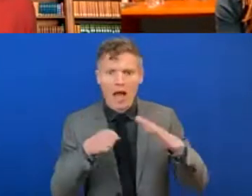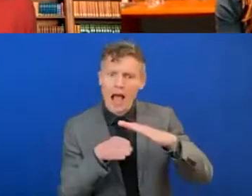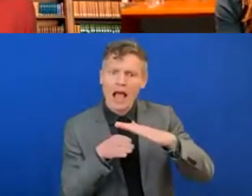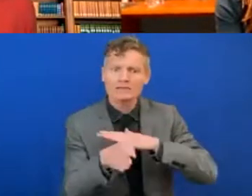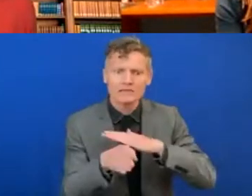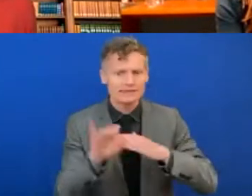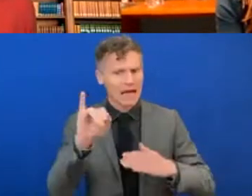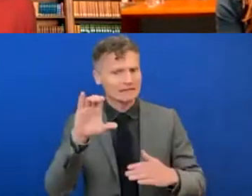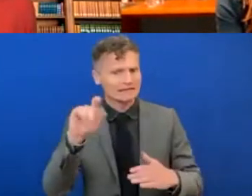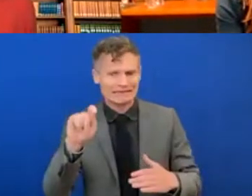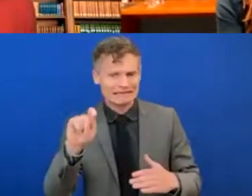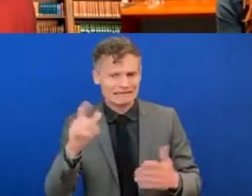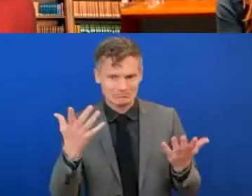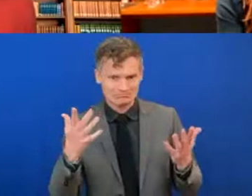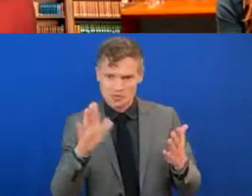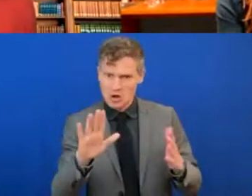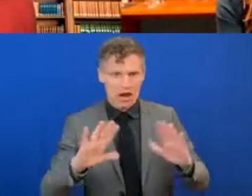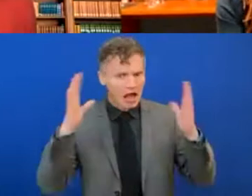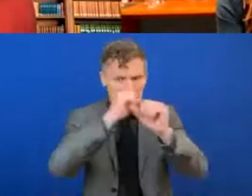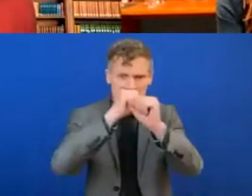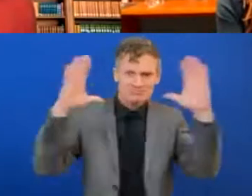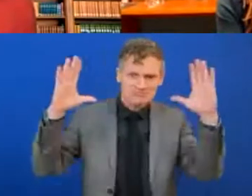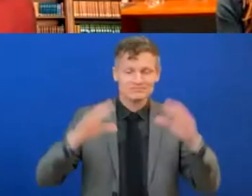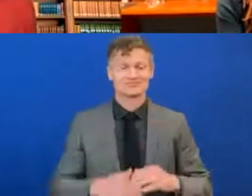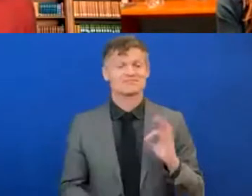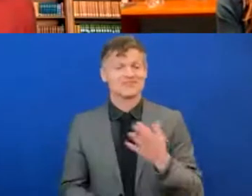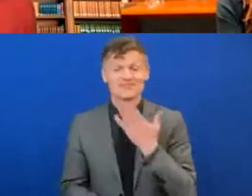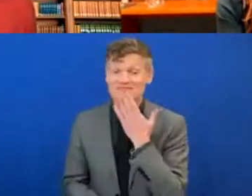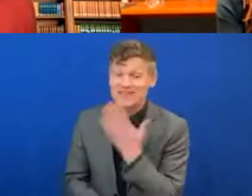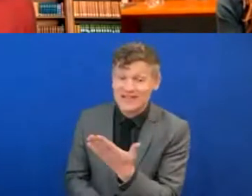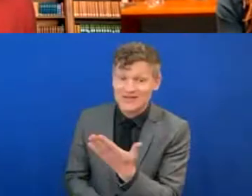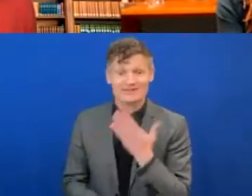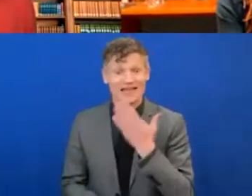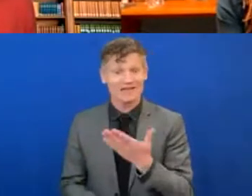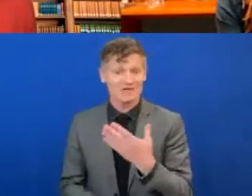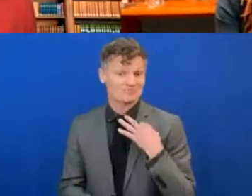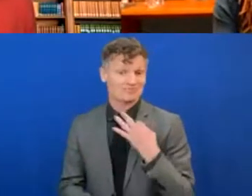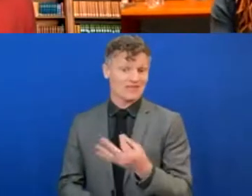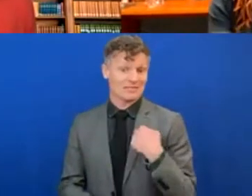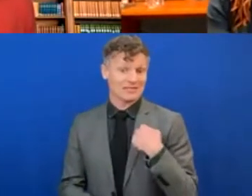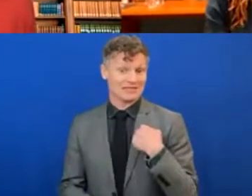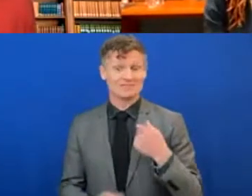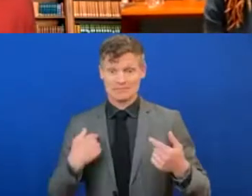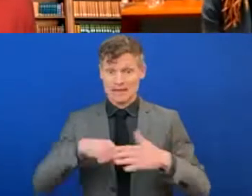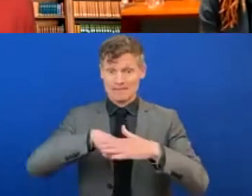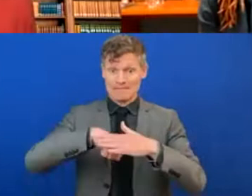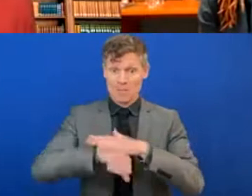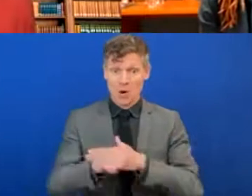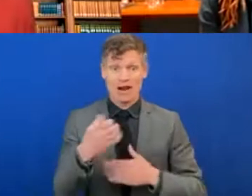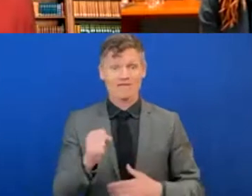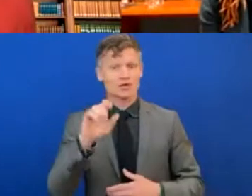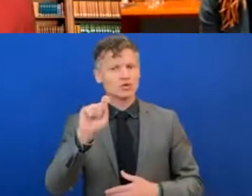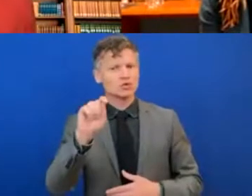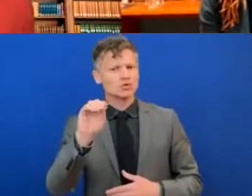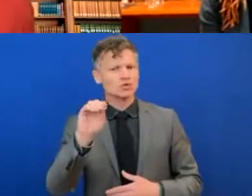and thanks for everyone for inviting me here. So, I was born with a rare condition known as total Amelia, meaning